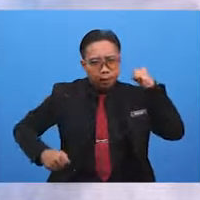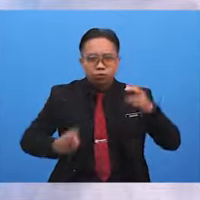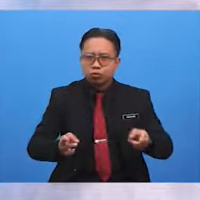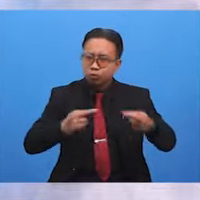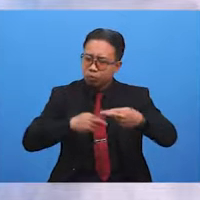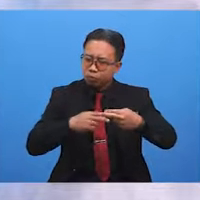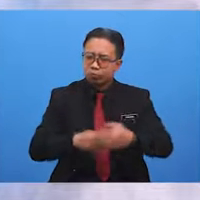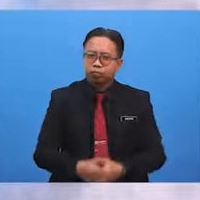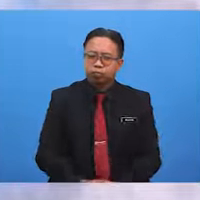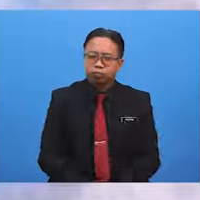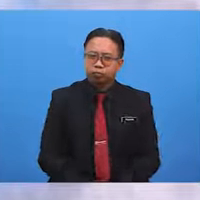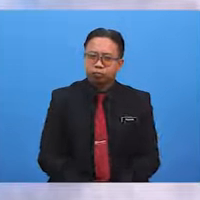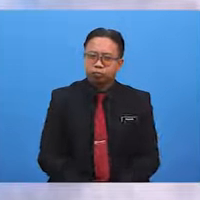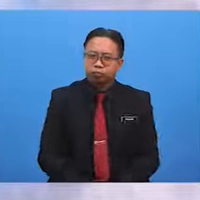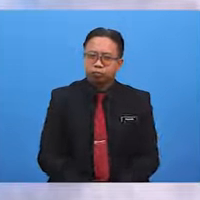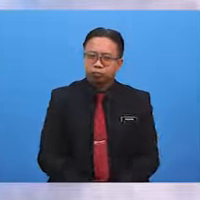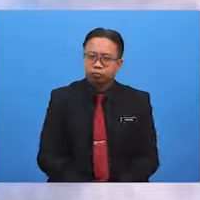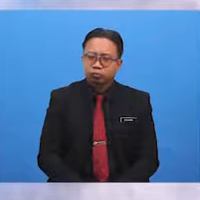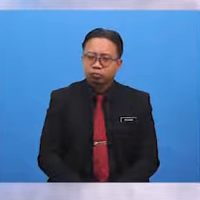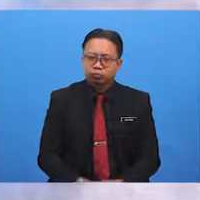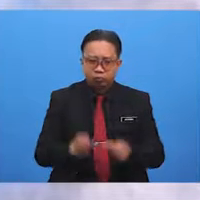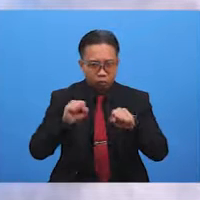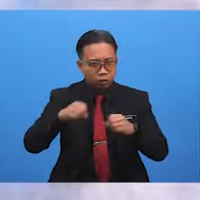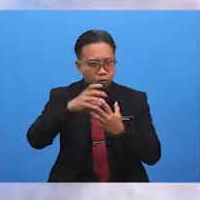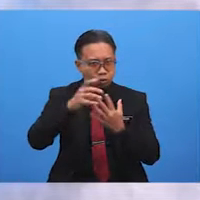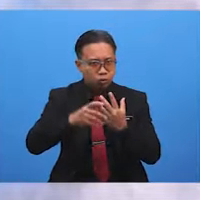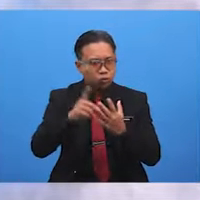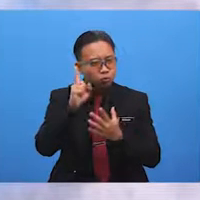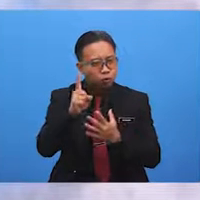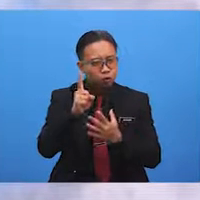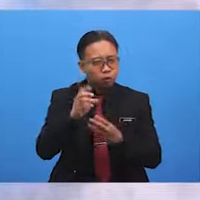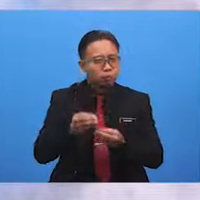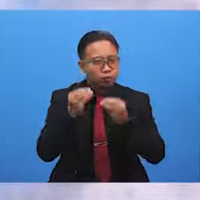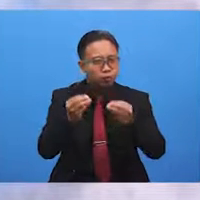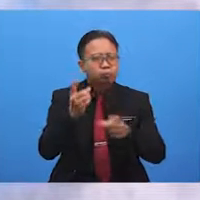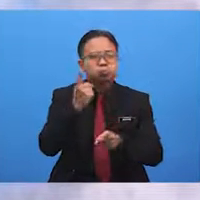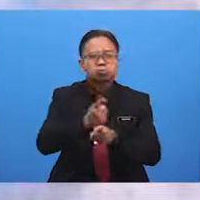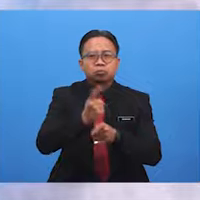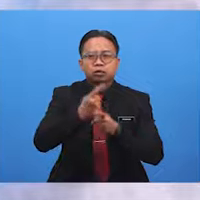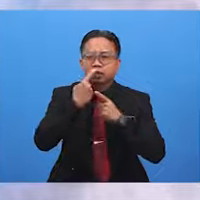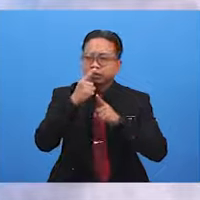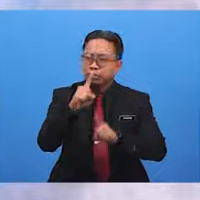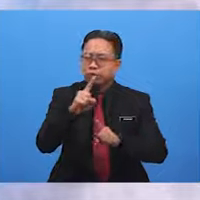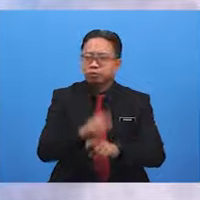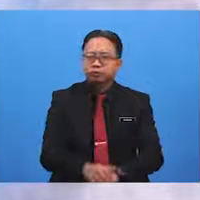possible answers. Would you like to choose one that gave you the correct answer?